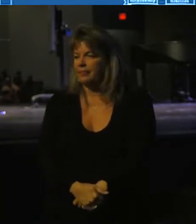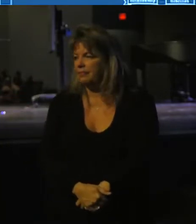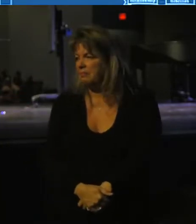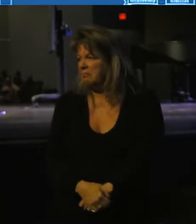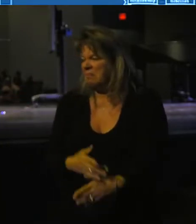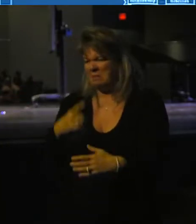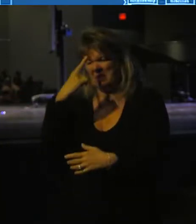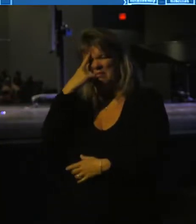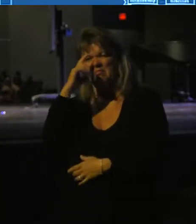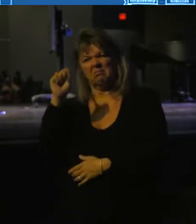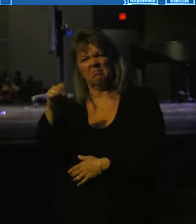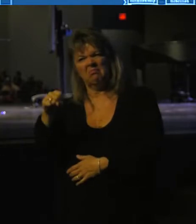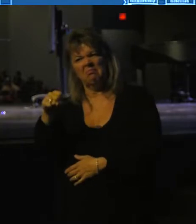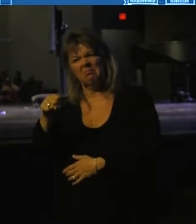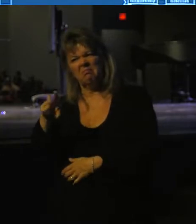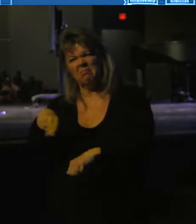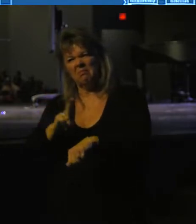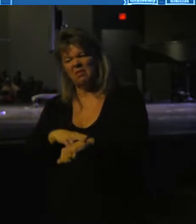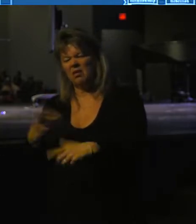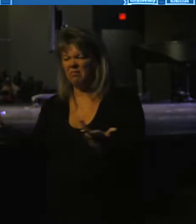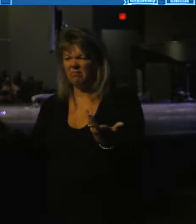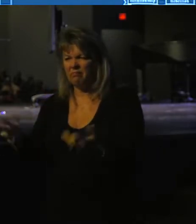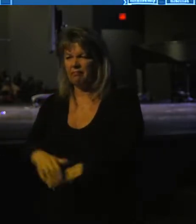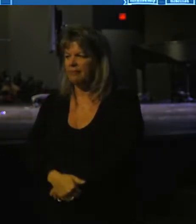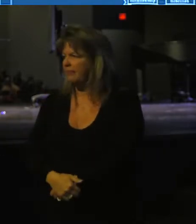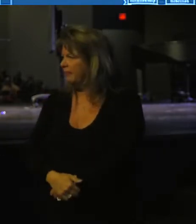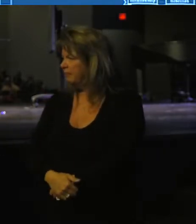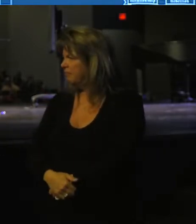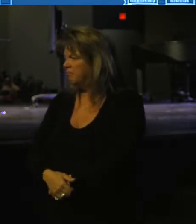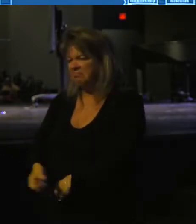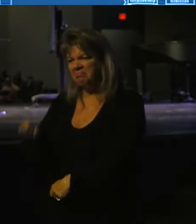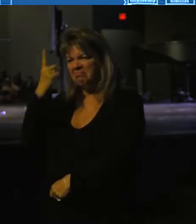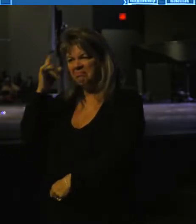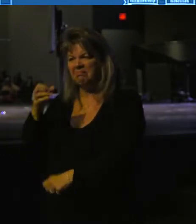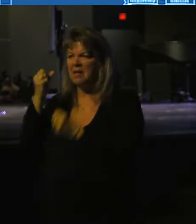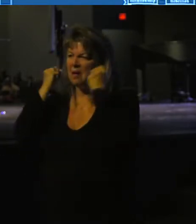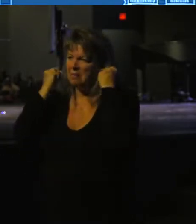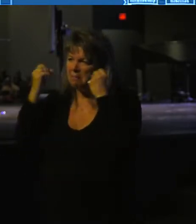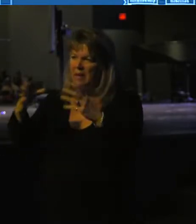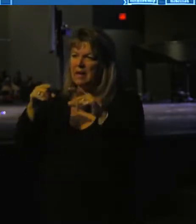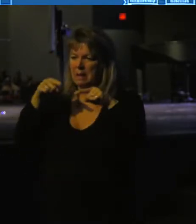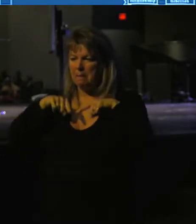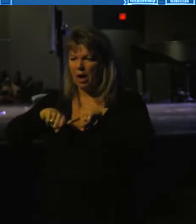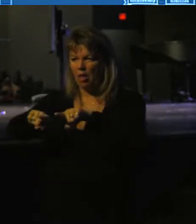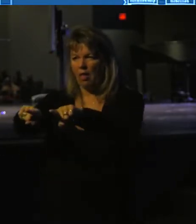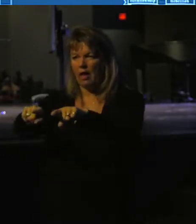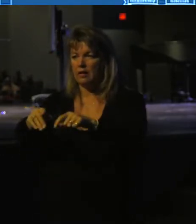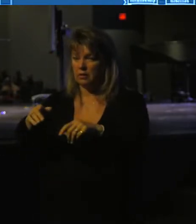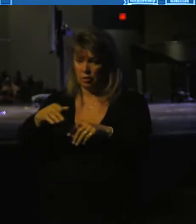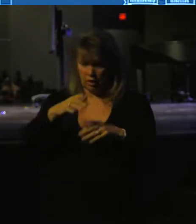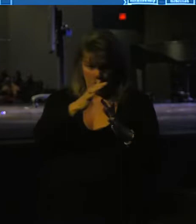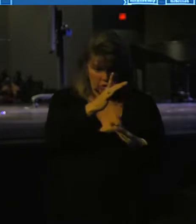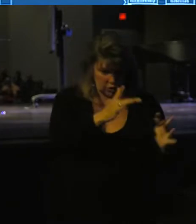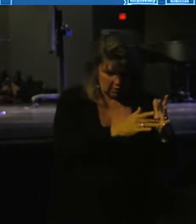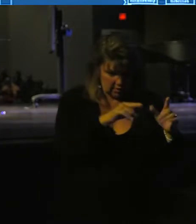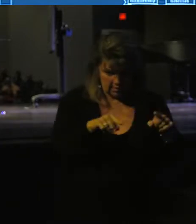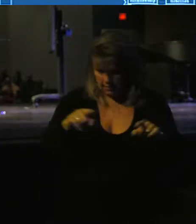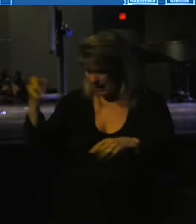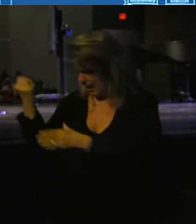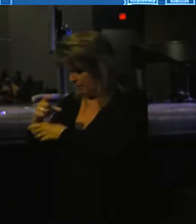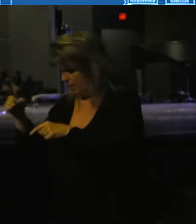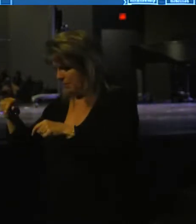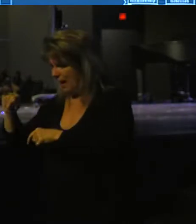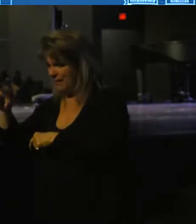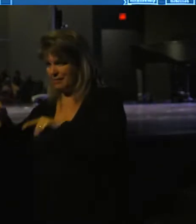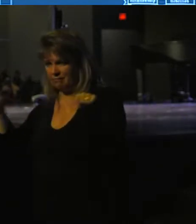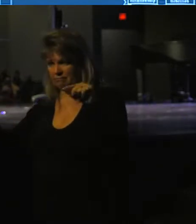You may be thinking, yeah, I know that. Come on, Chandler. I get it. There's so many parallels between Jesus and Abraham and